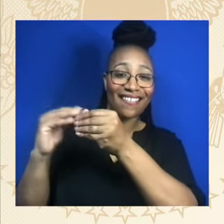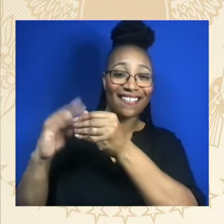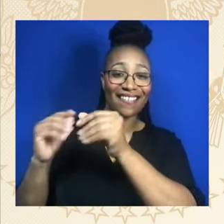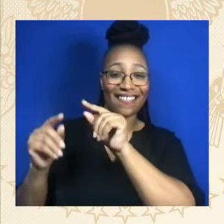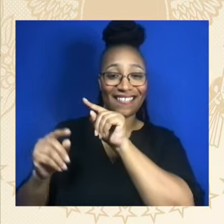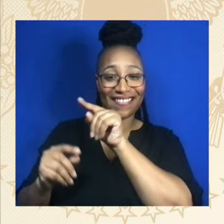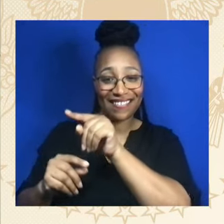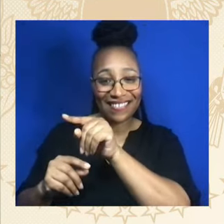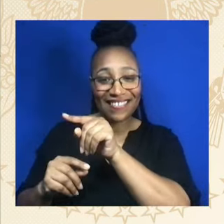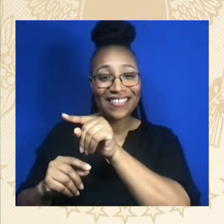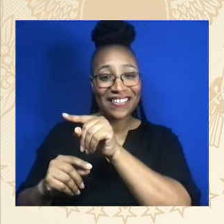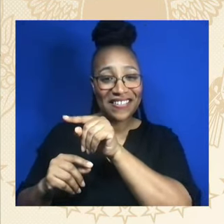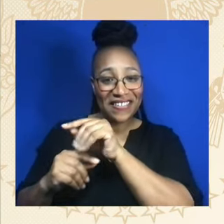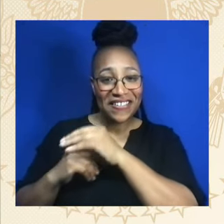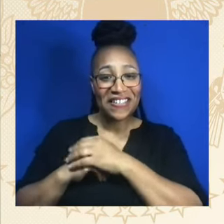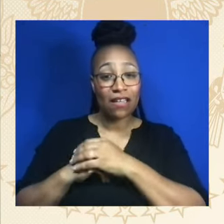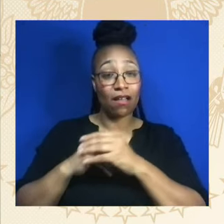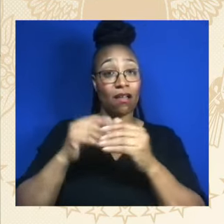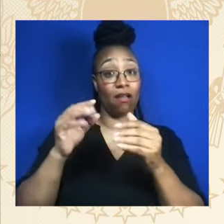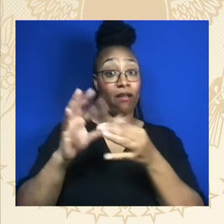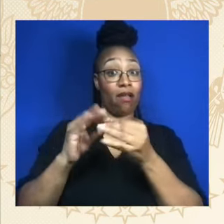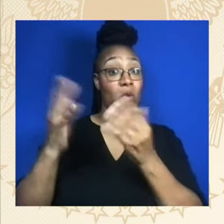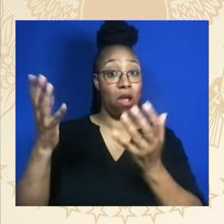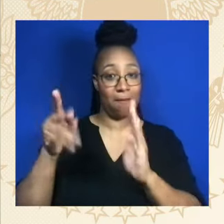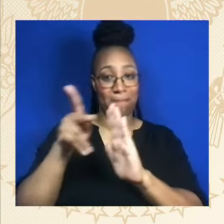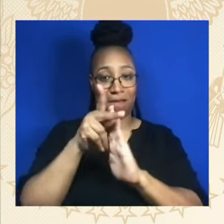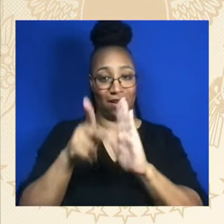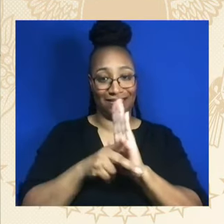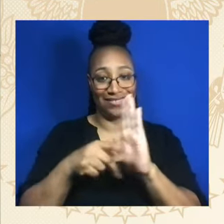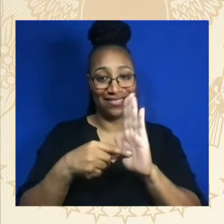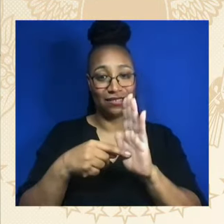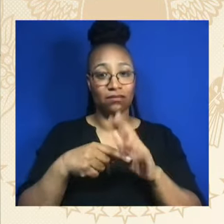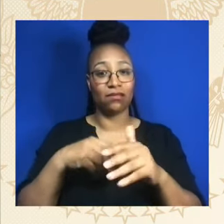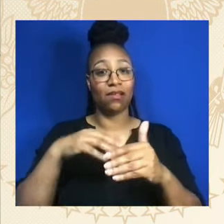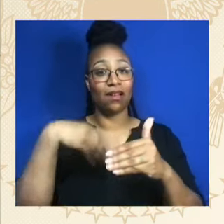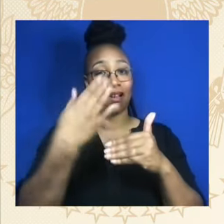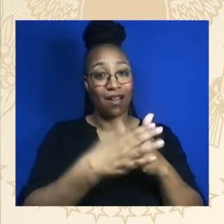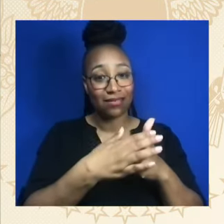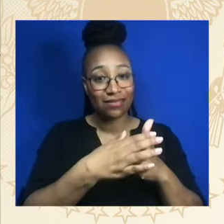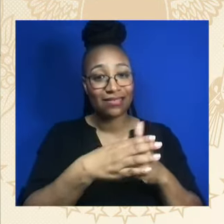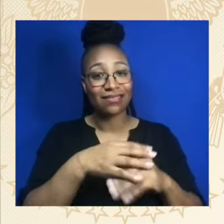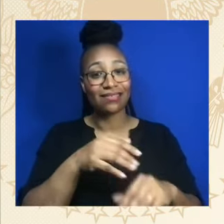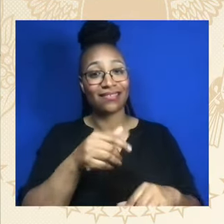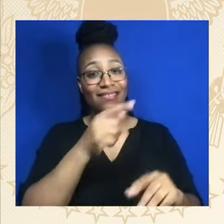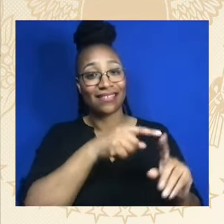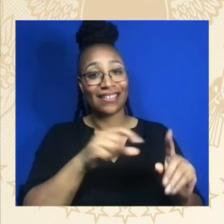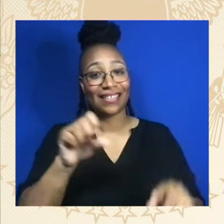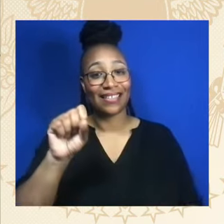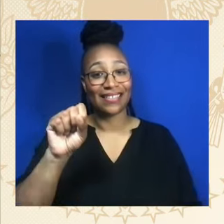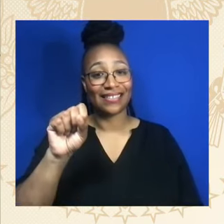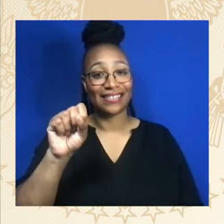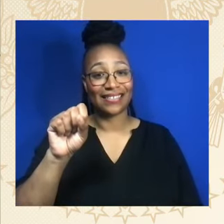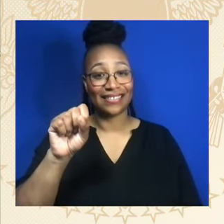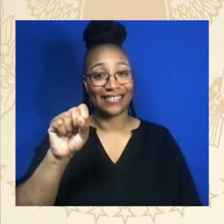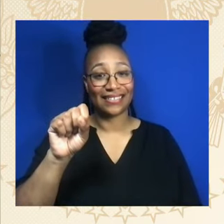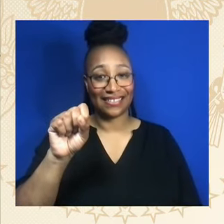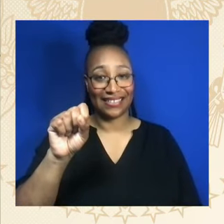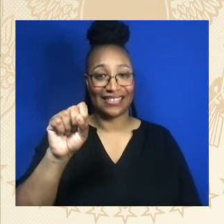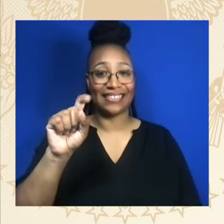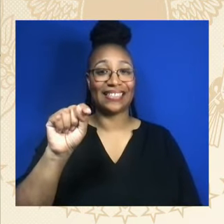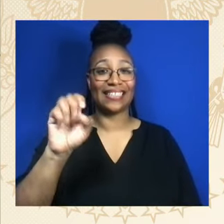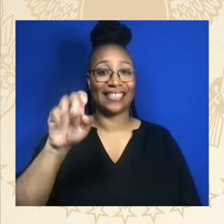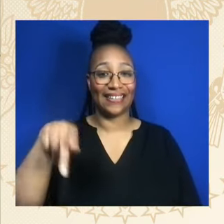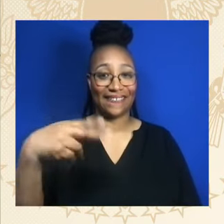with Steph Curry, an NBA champion who was a supporter of the gold and the gold's champion, gold state warriors, that continued